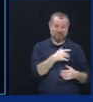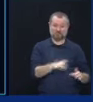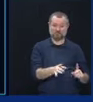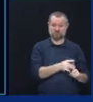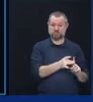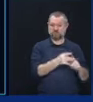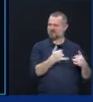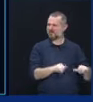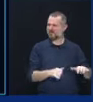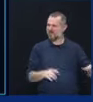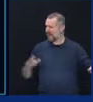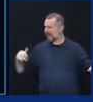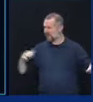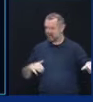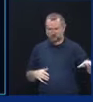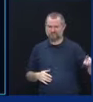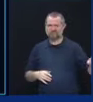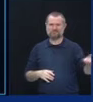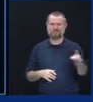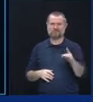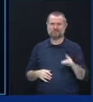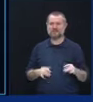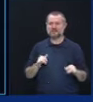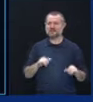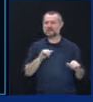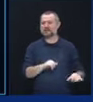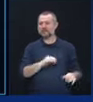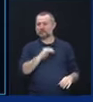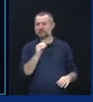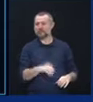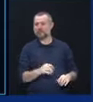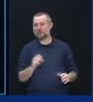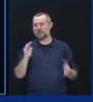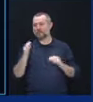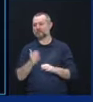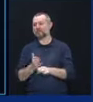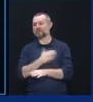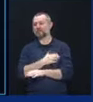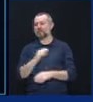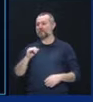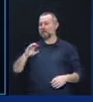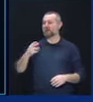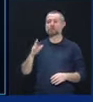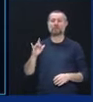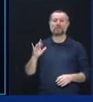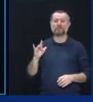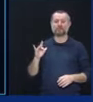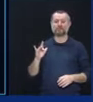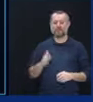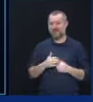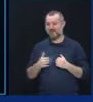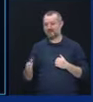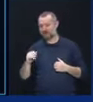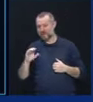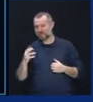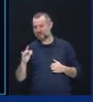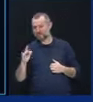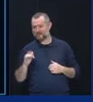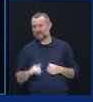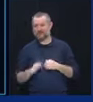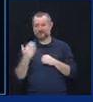The same rate of nursing home fatalities as we saw before March 25th, after March 25th, and in the fall and winter.